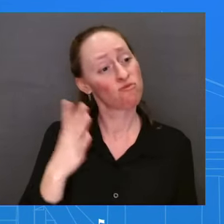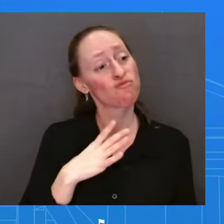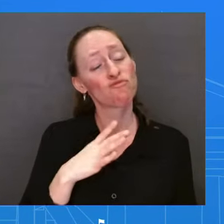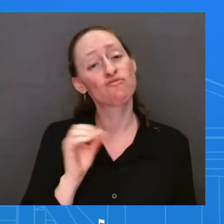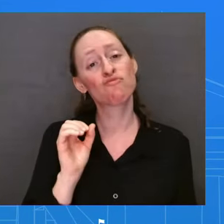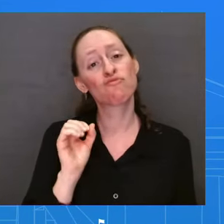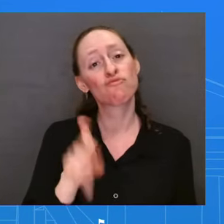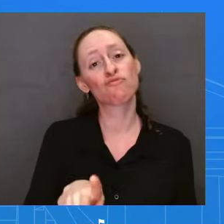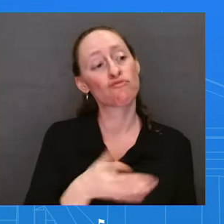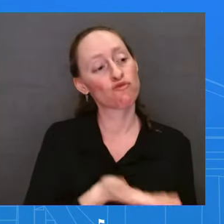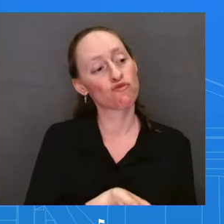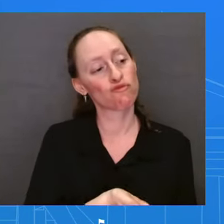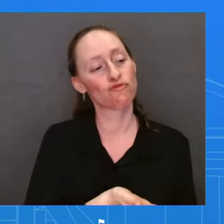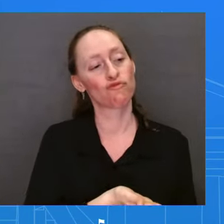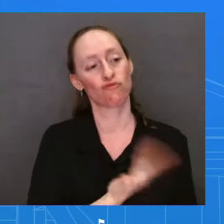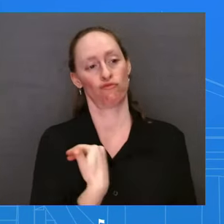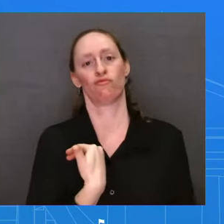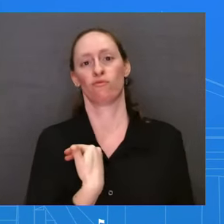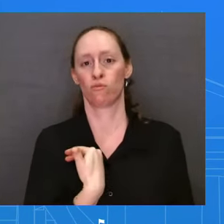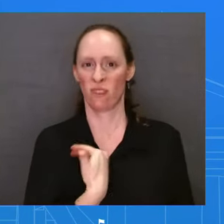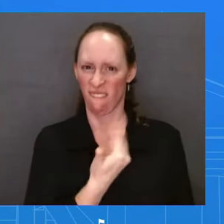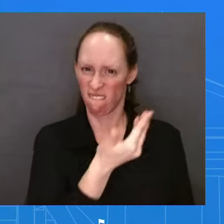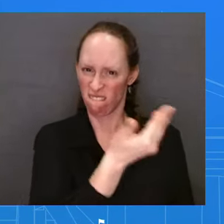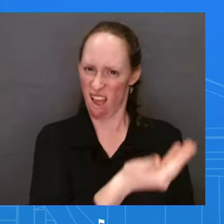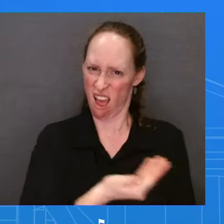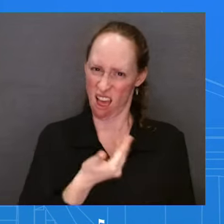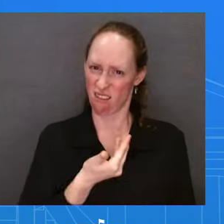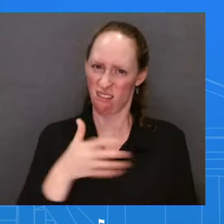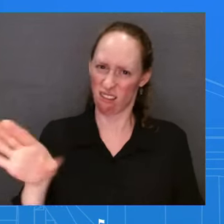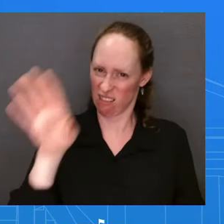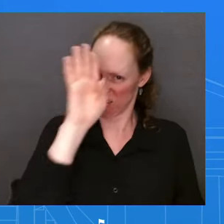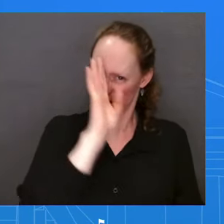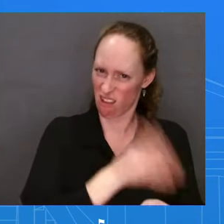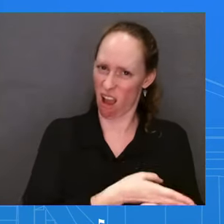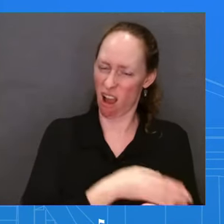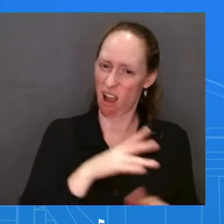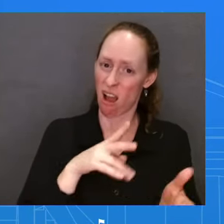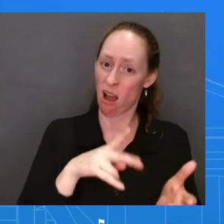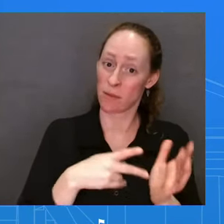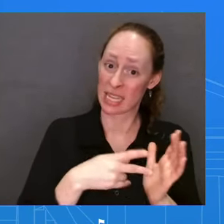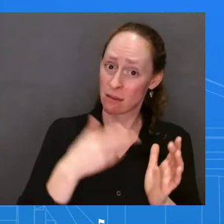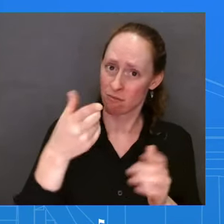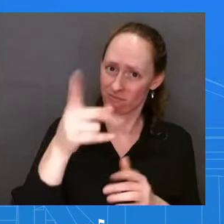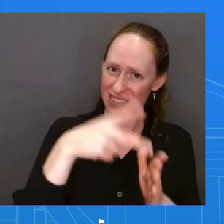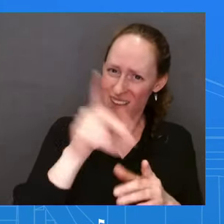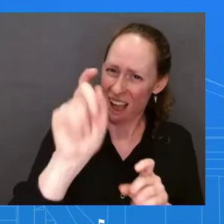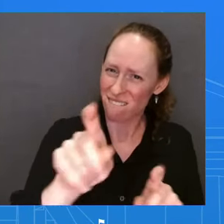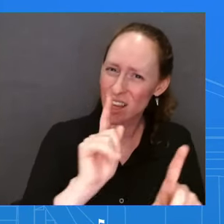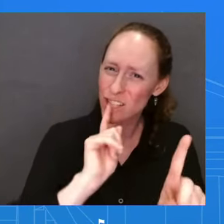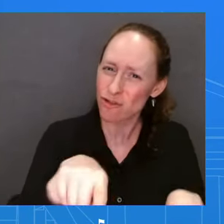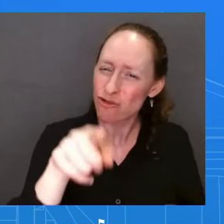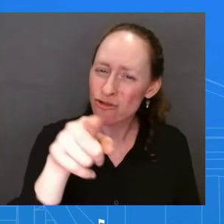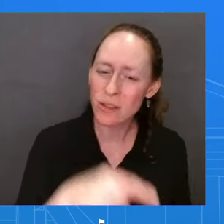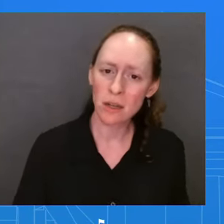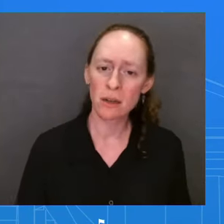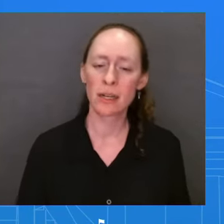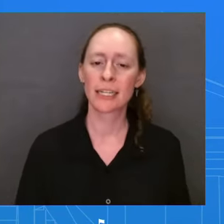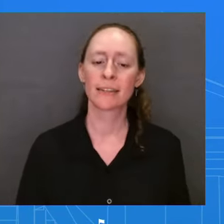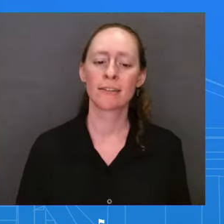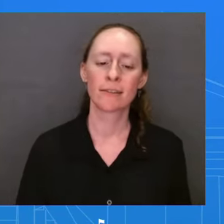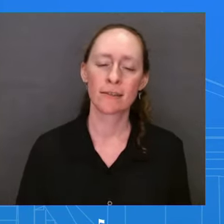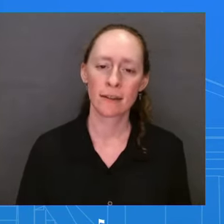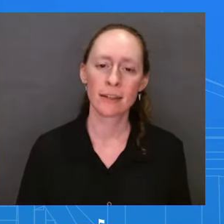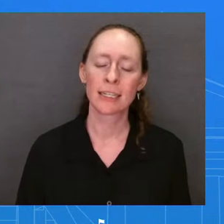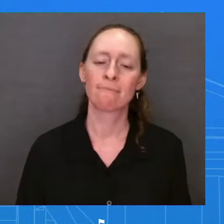for this White House to explain like every other administration, like every other president, this